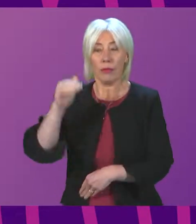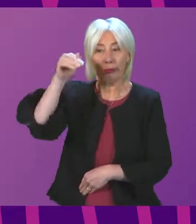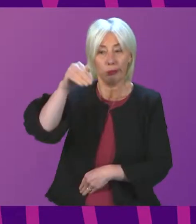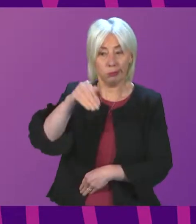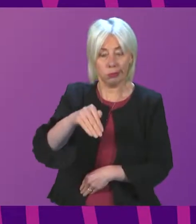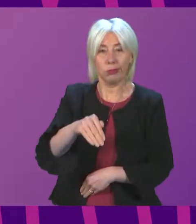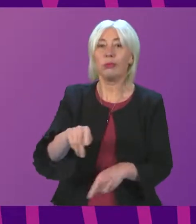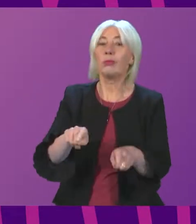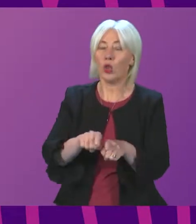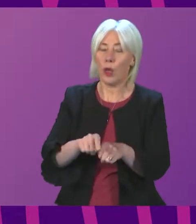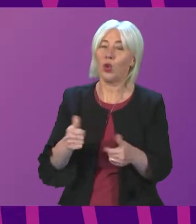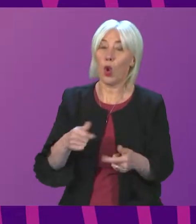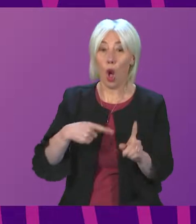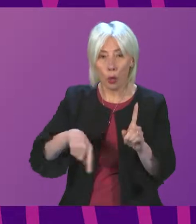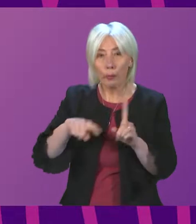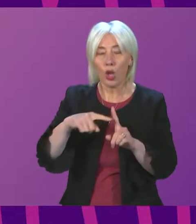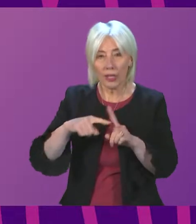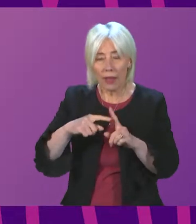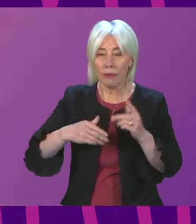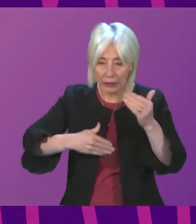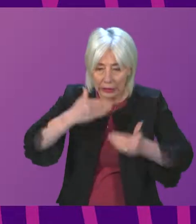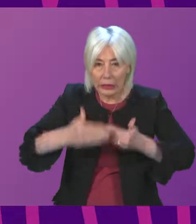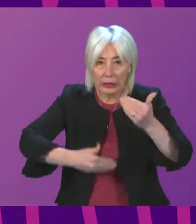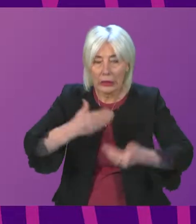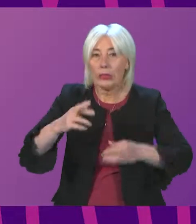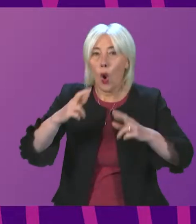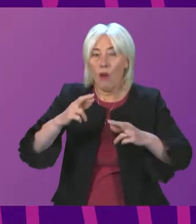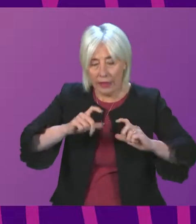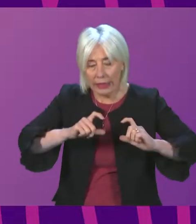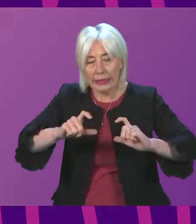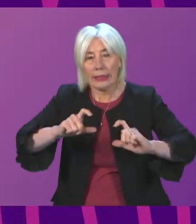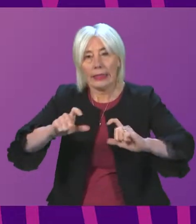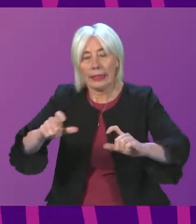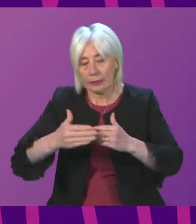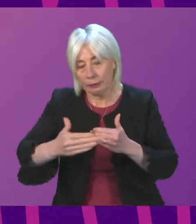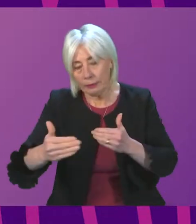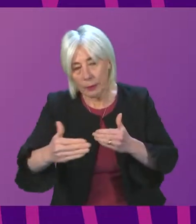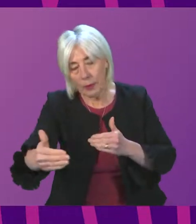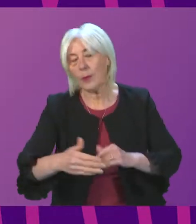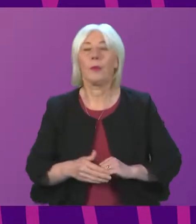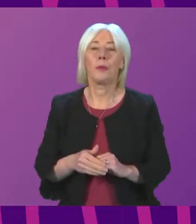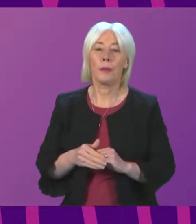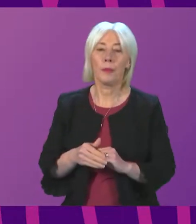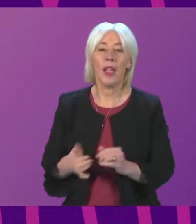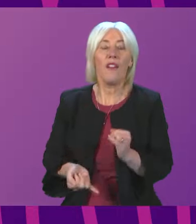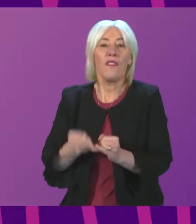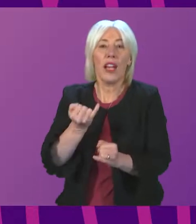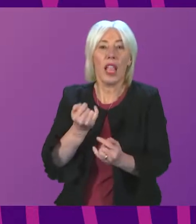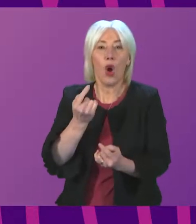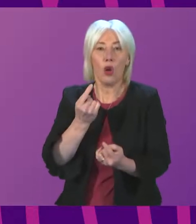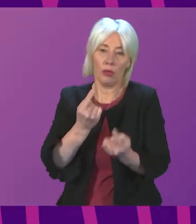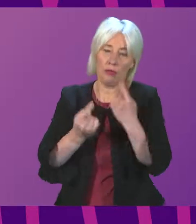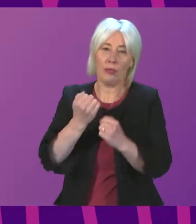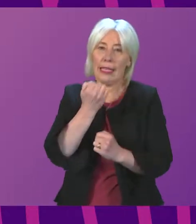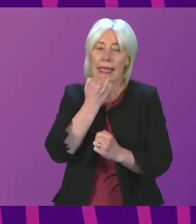are all positive trends that we hope to see continue in the weeks ahead. Finally, on data, I just